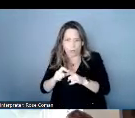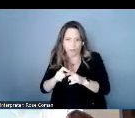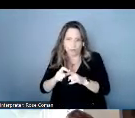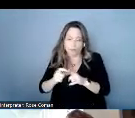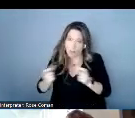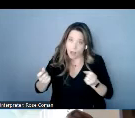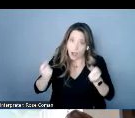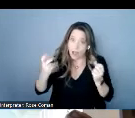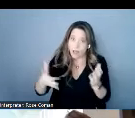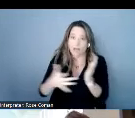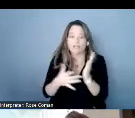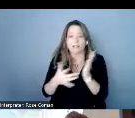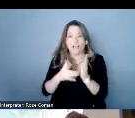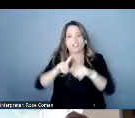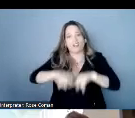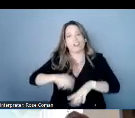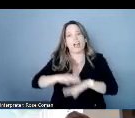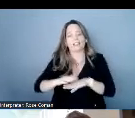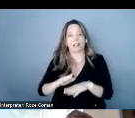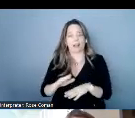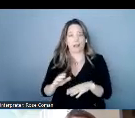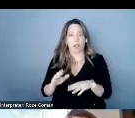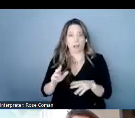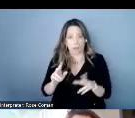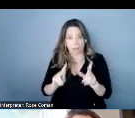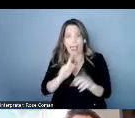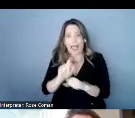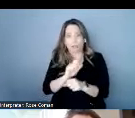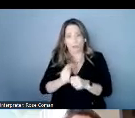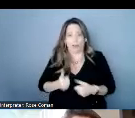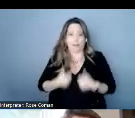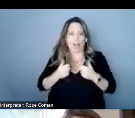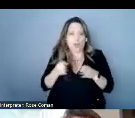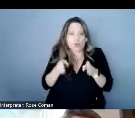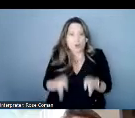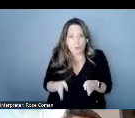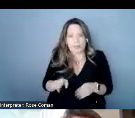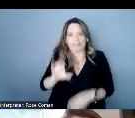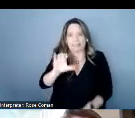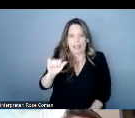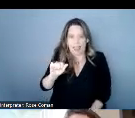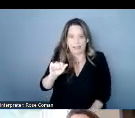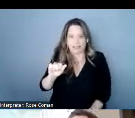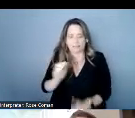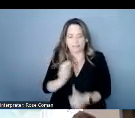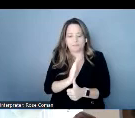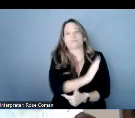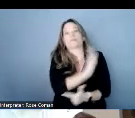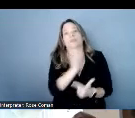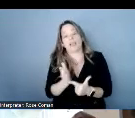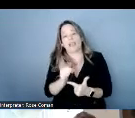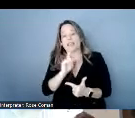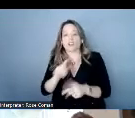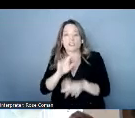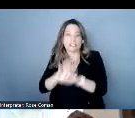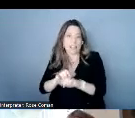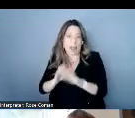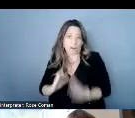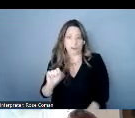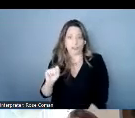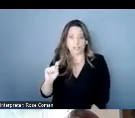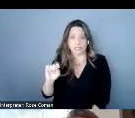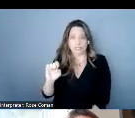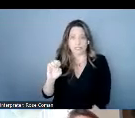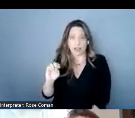human ca's net then there are stenographers and a stenographer